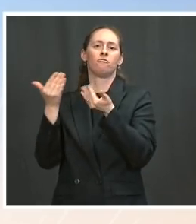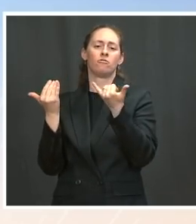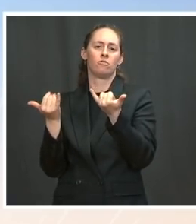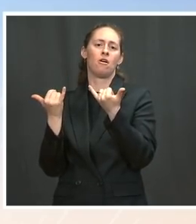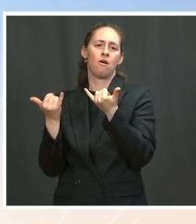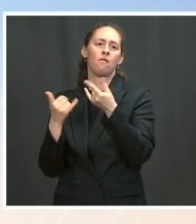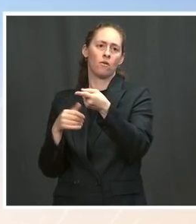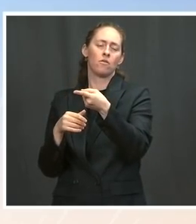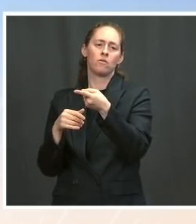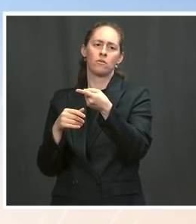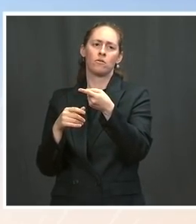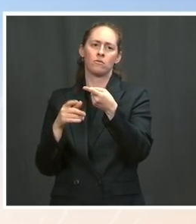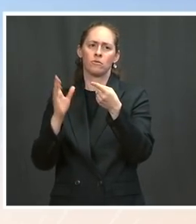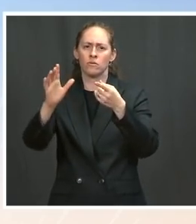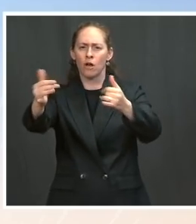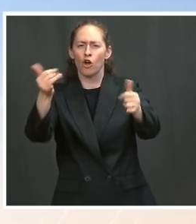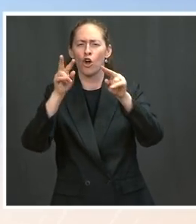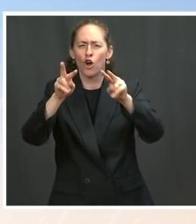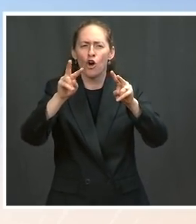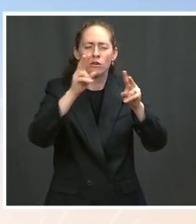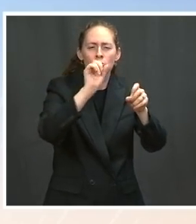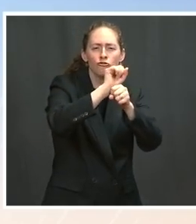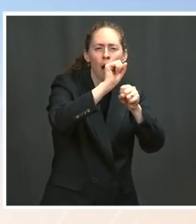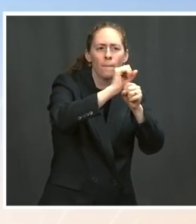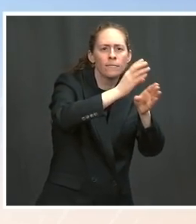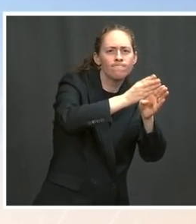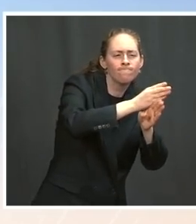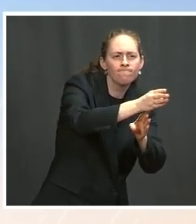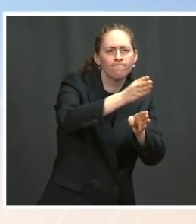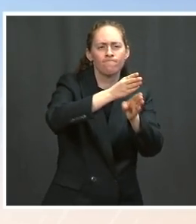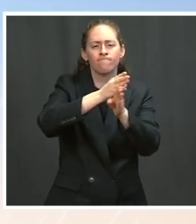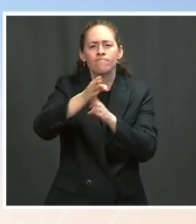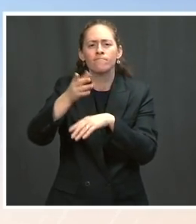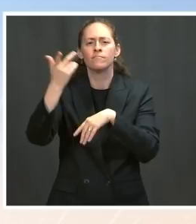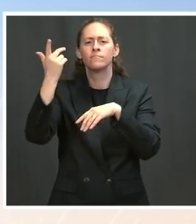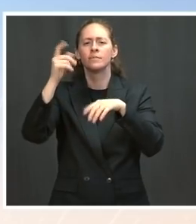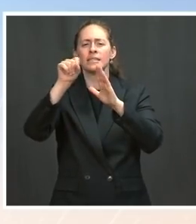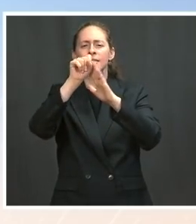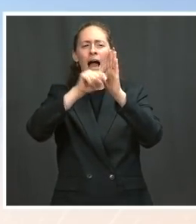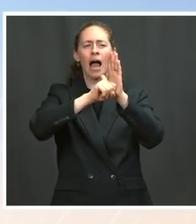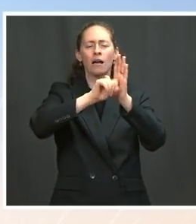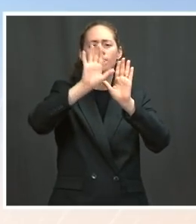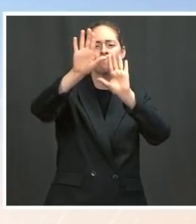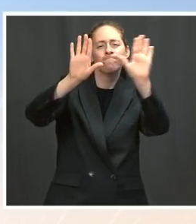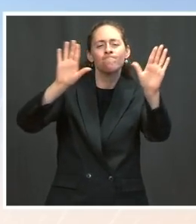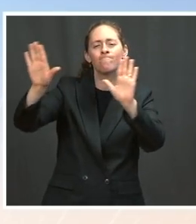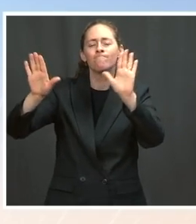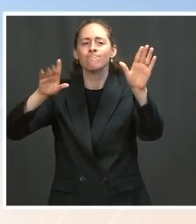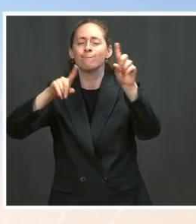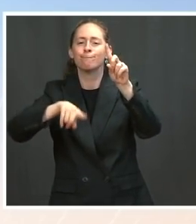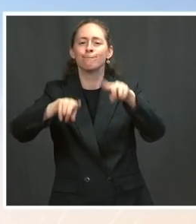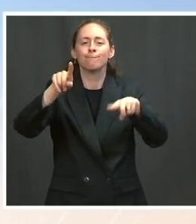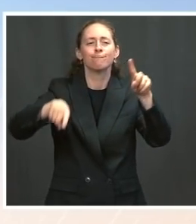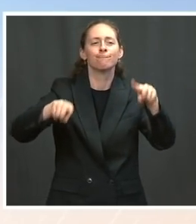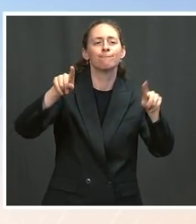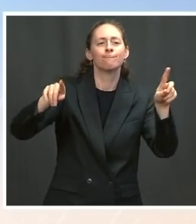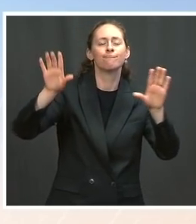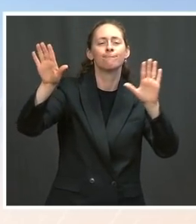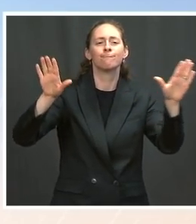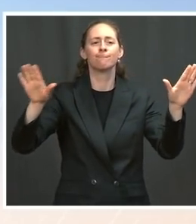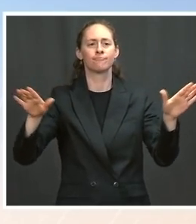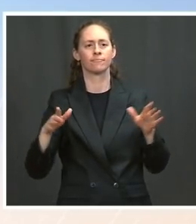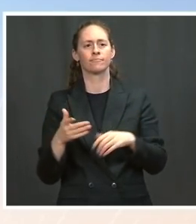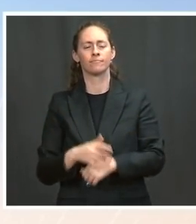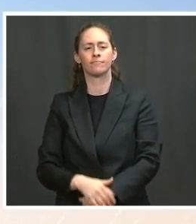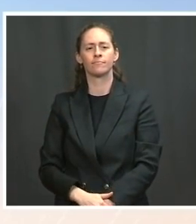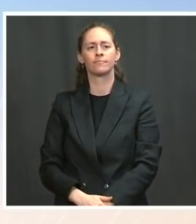or across workers, and if it were really the extra benefits that we're holding back hiring, you'd